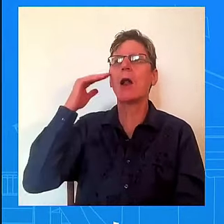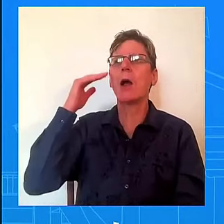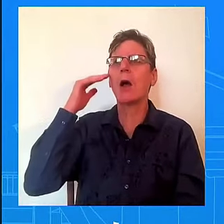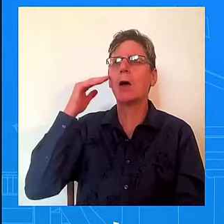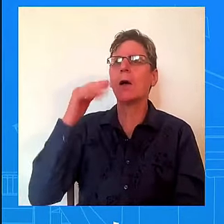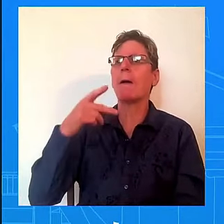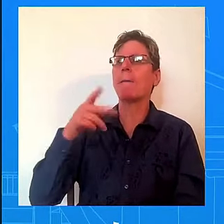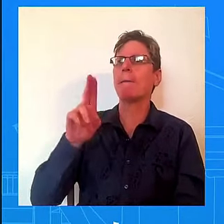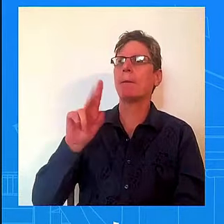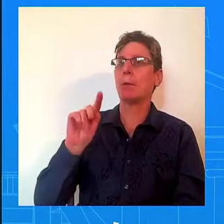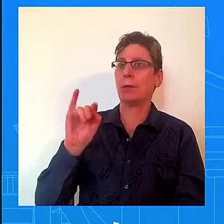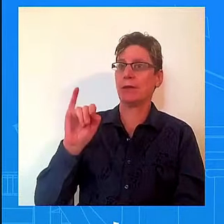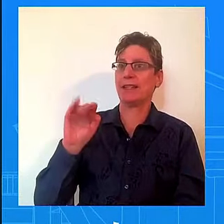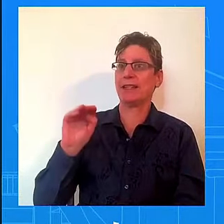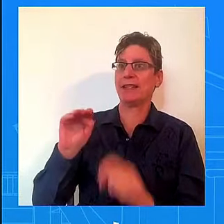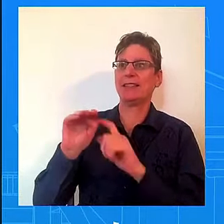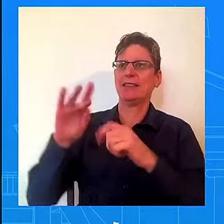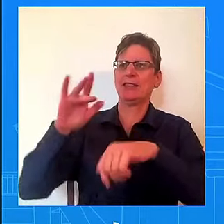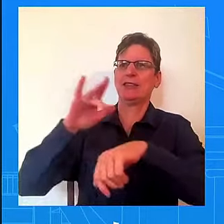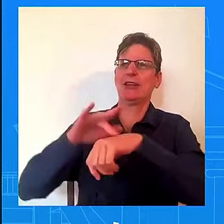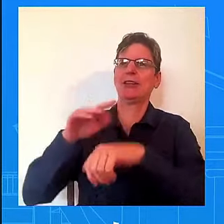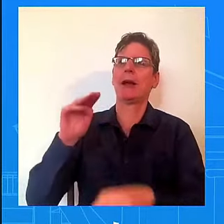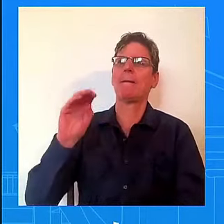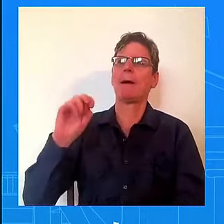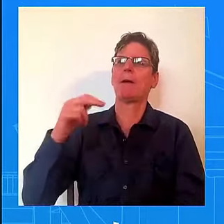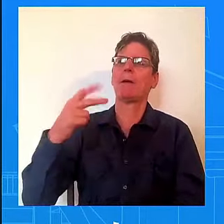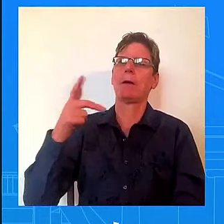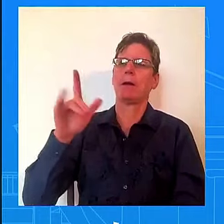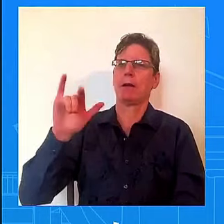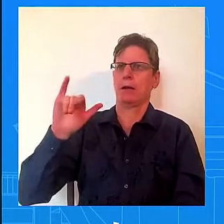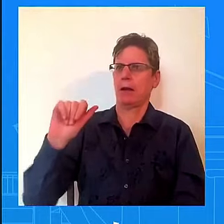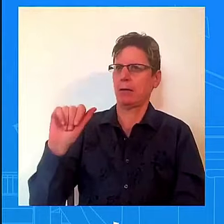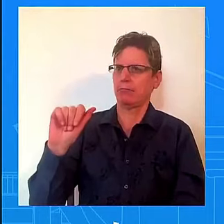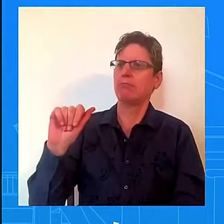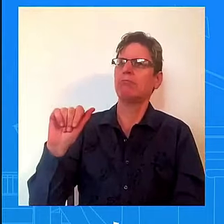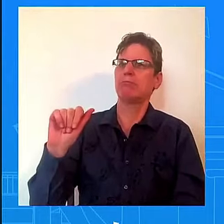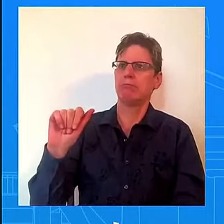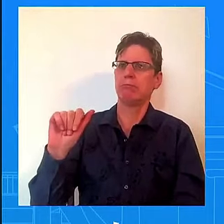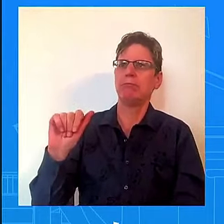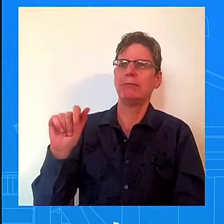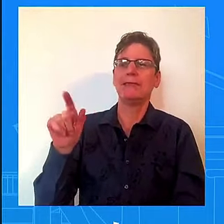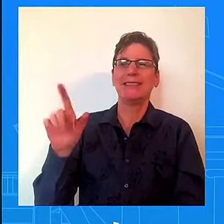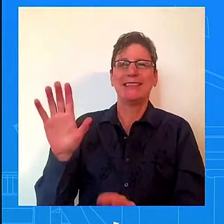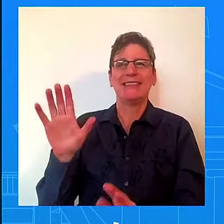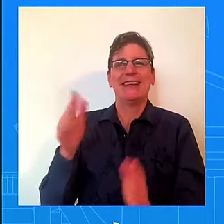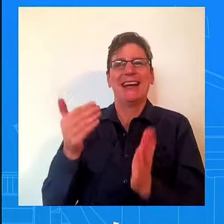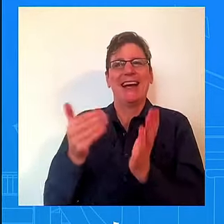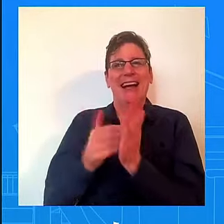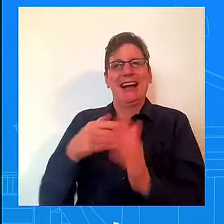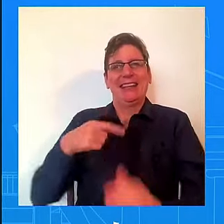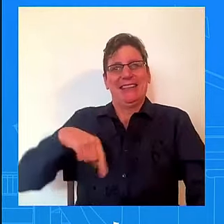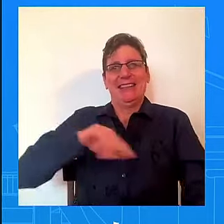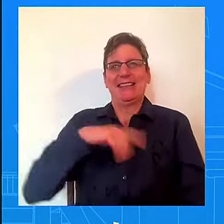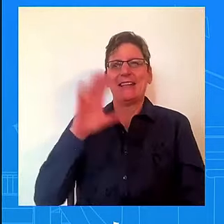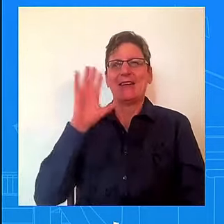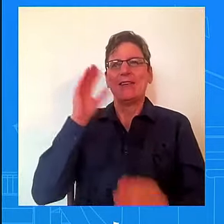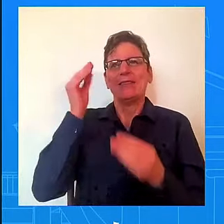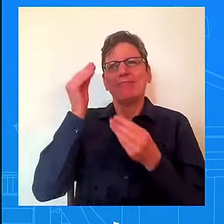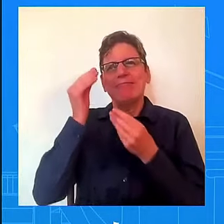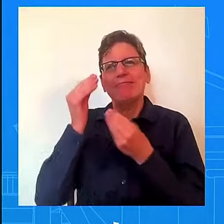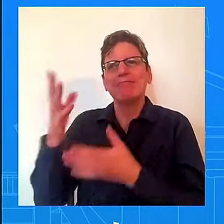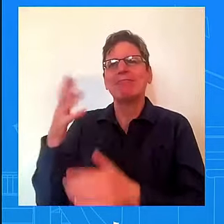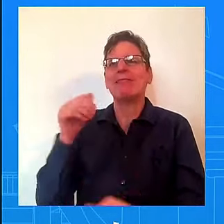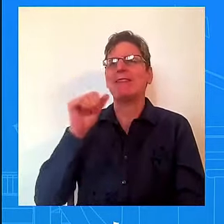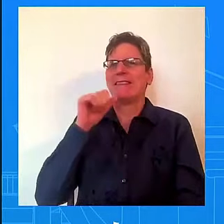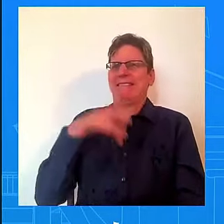before, and I'll say it here. We don't believe any country should give Putin a platform to promote his war of aggression